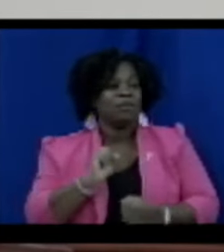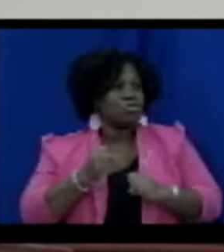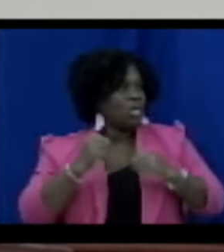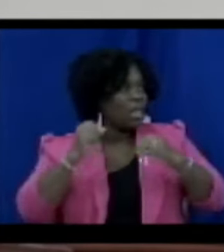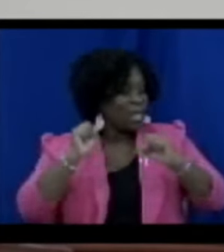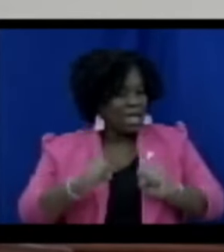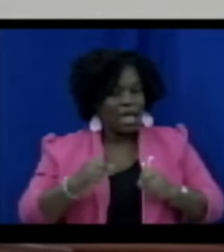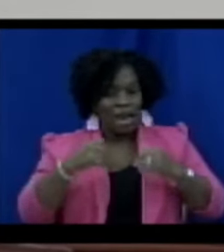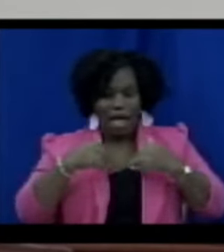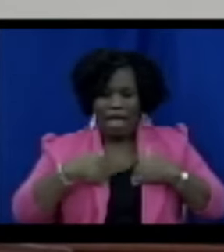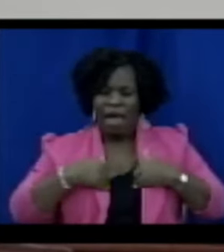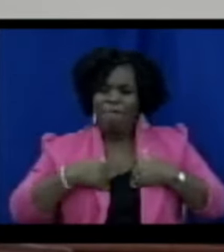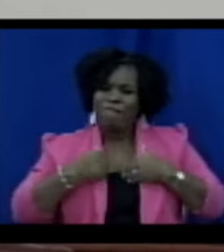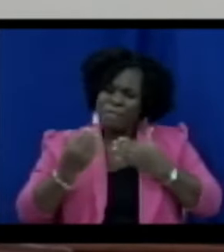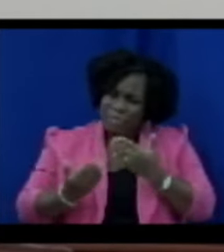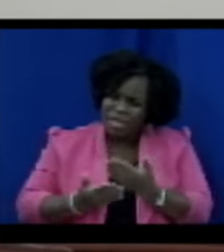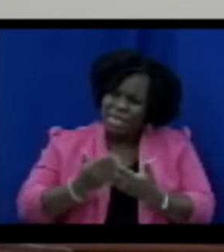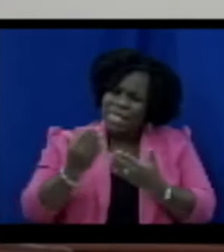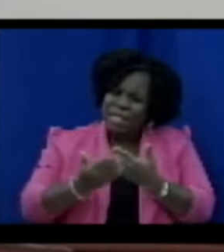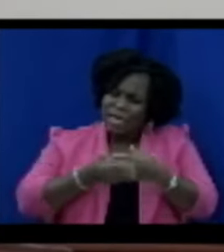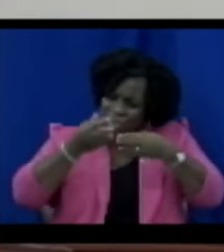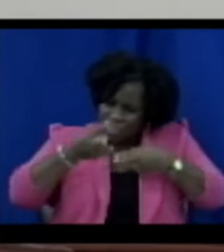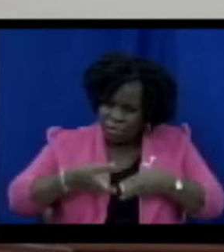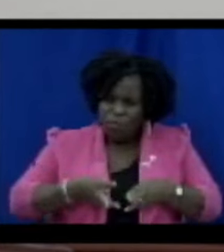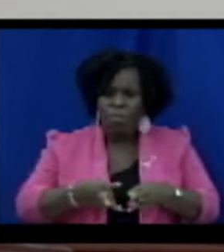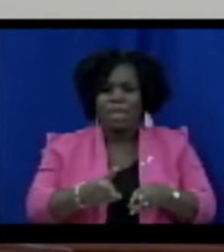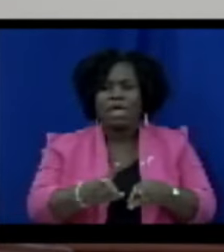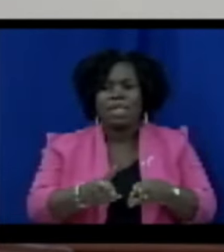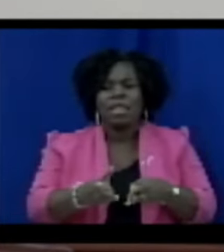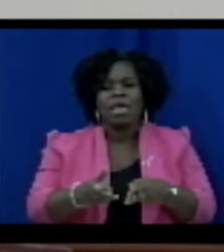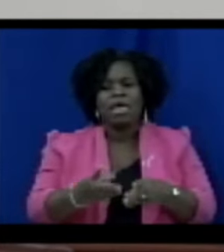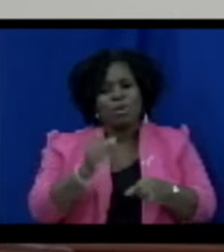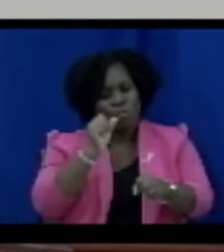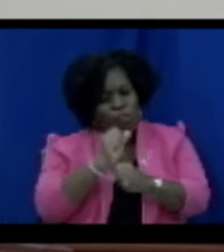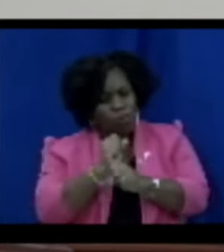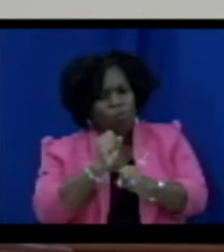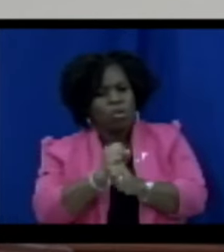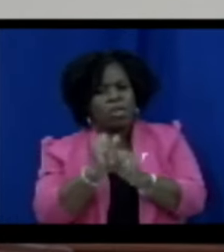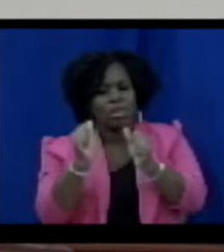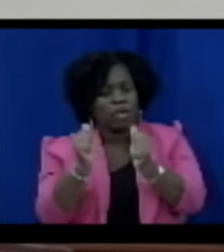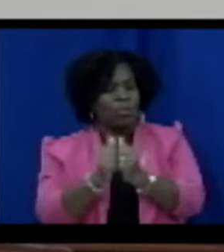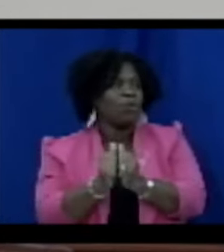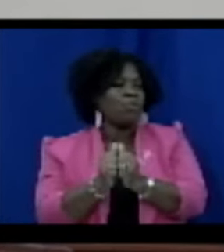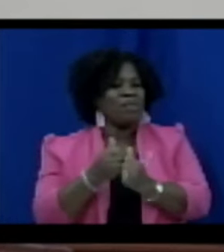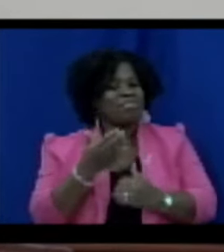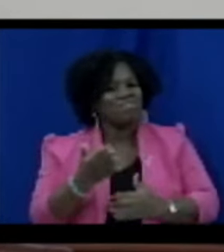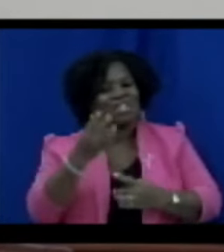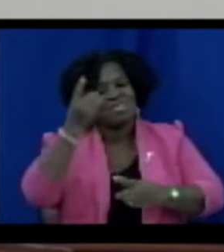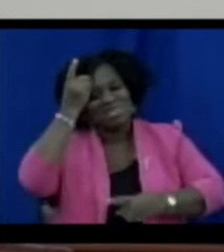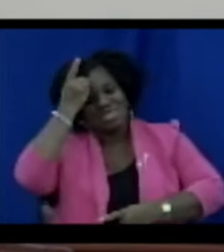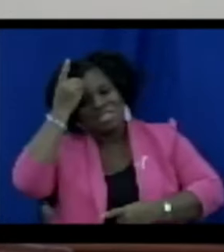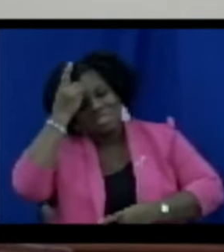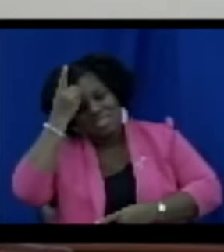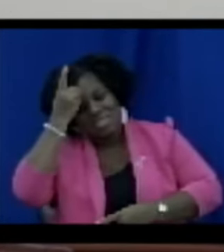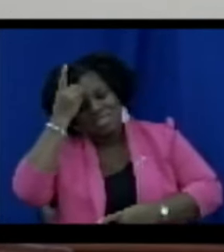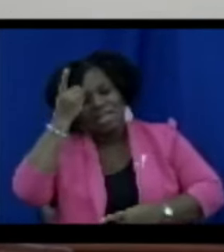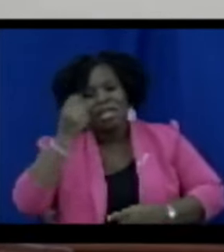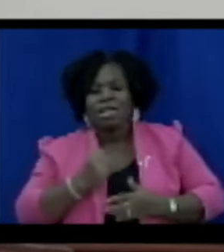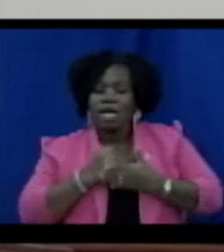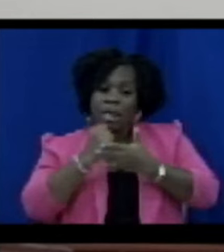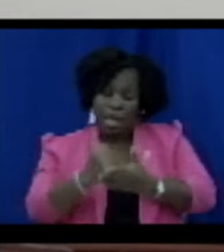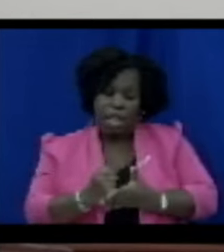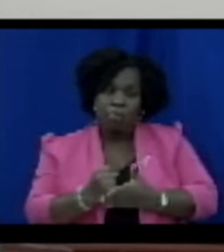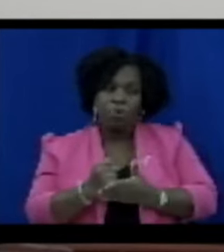easier transition in dealing with such a disease and that can aid in their recovery